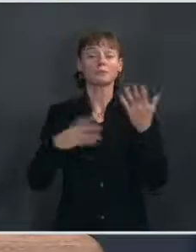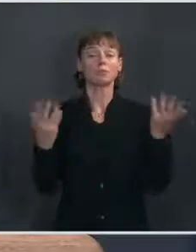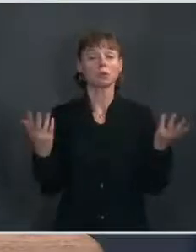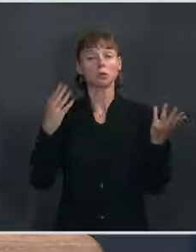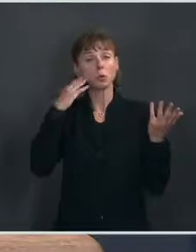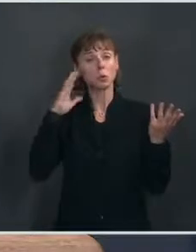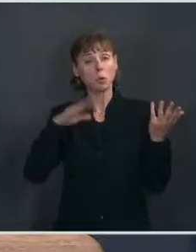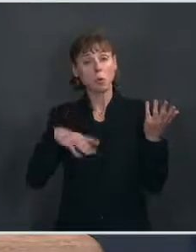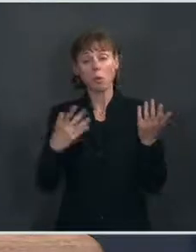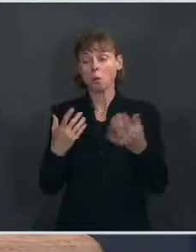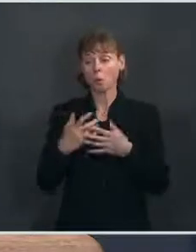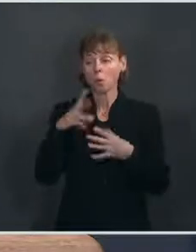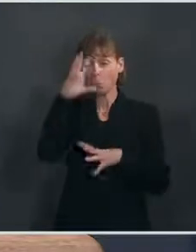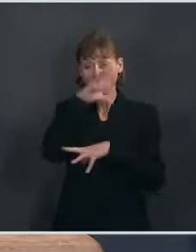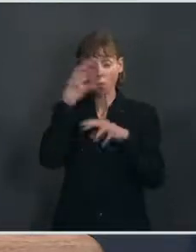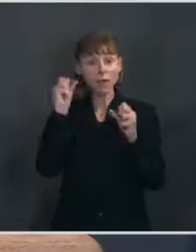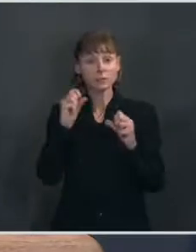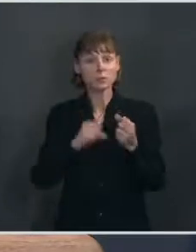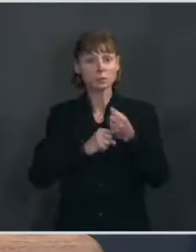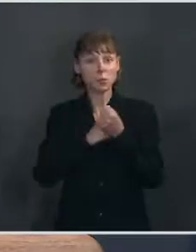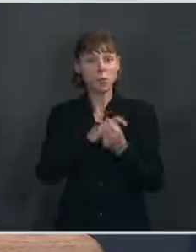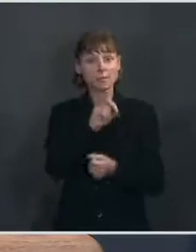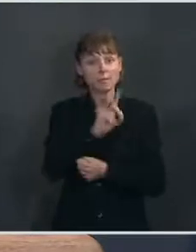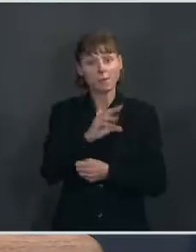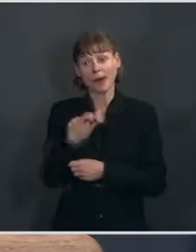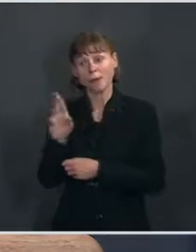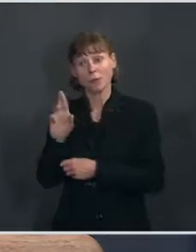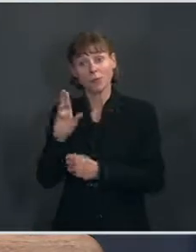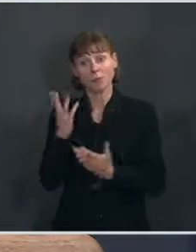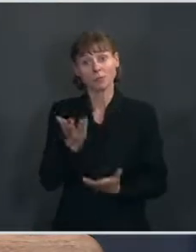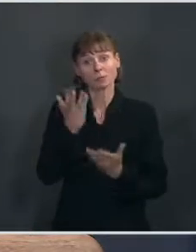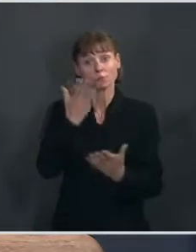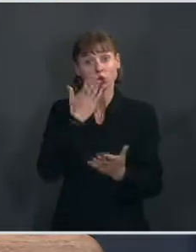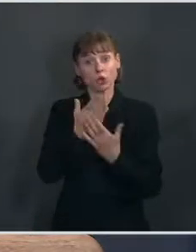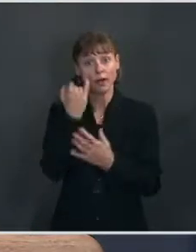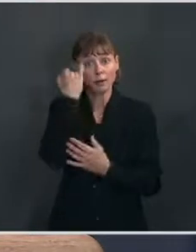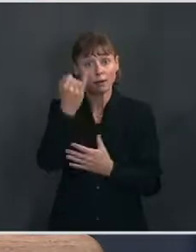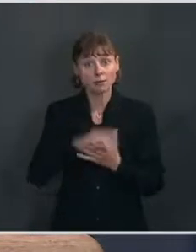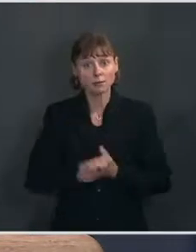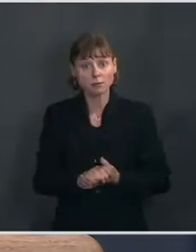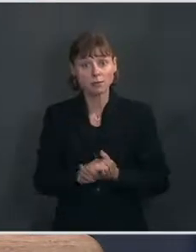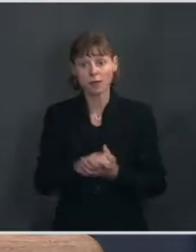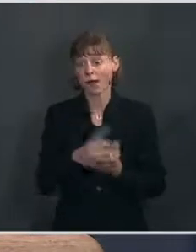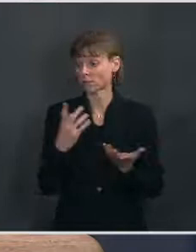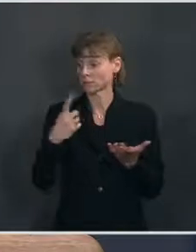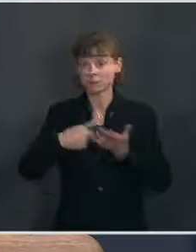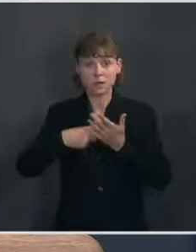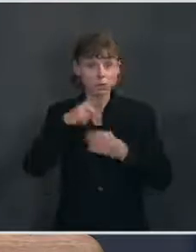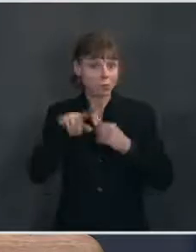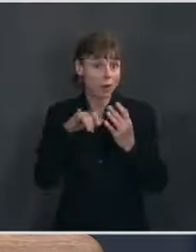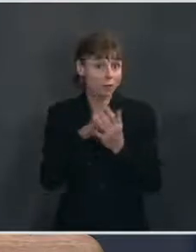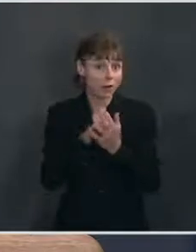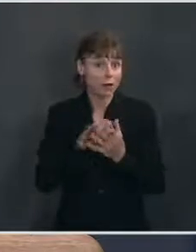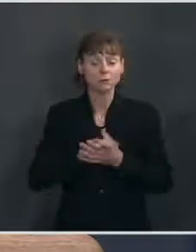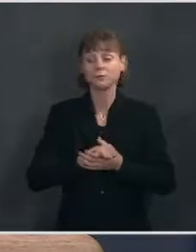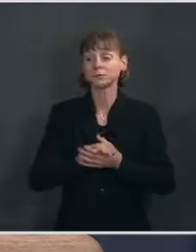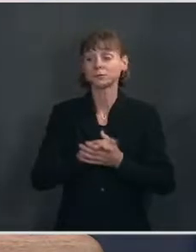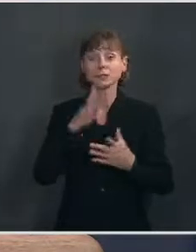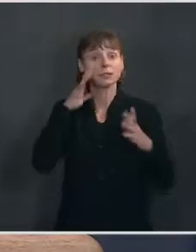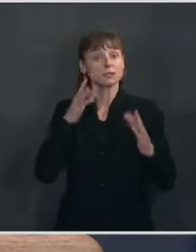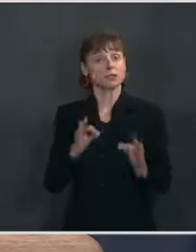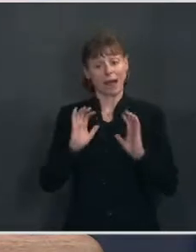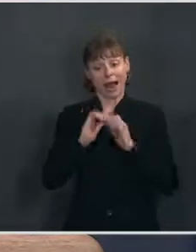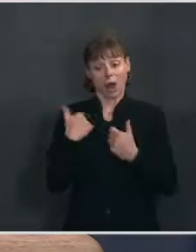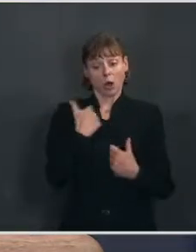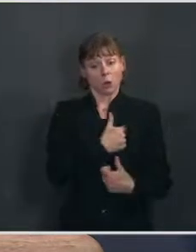President supports Democrats and Republicans putting good ideas forward and having a discussion about them and determining how we move